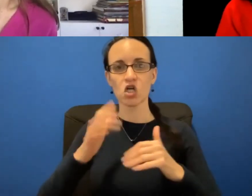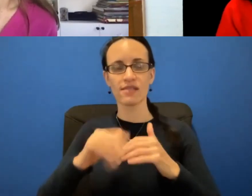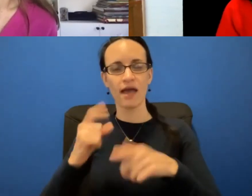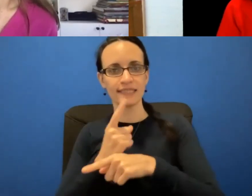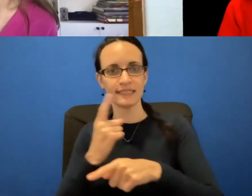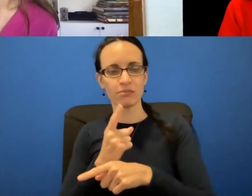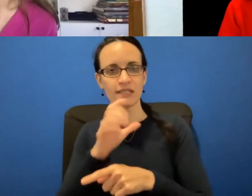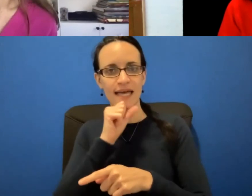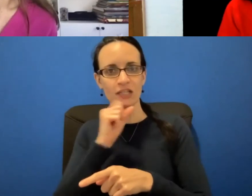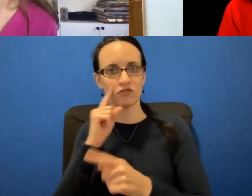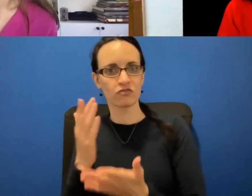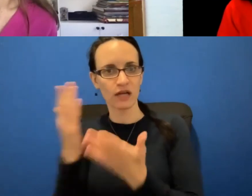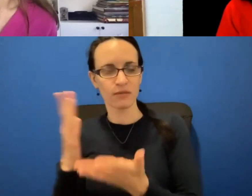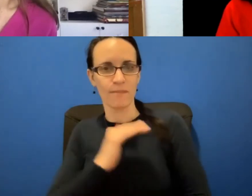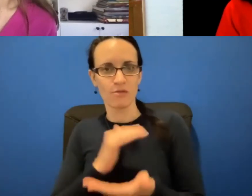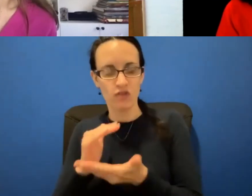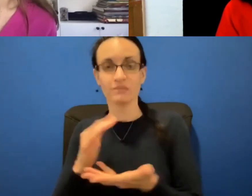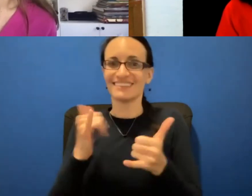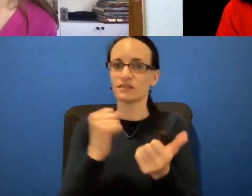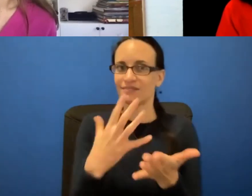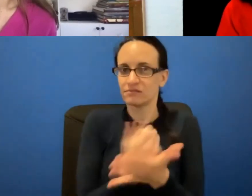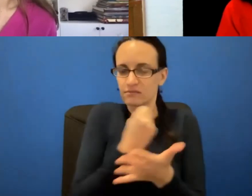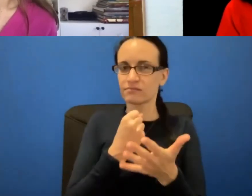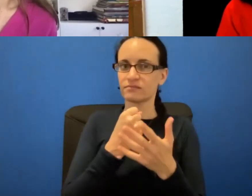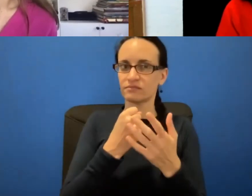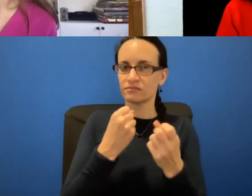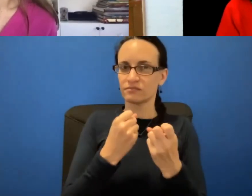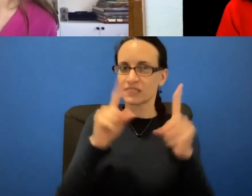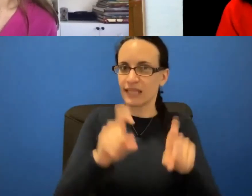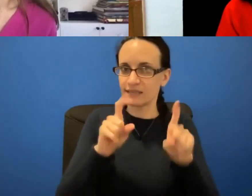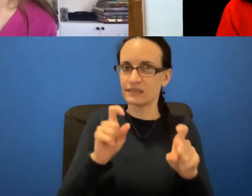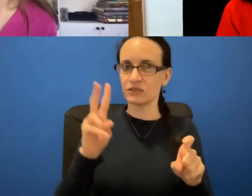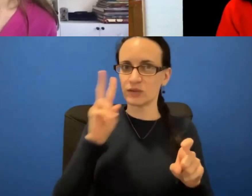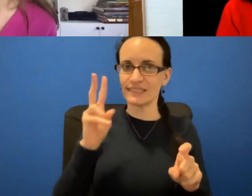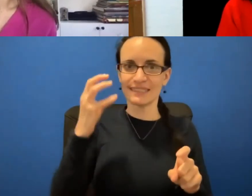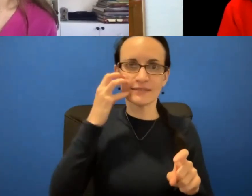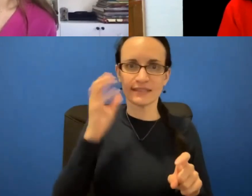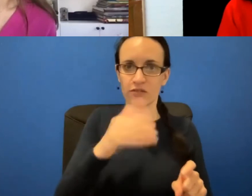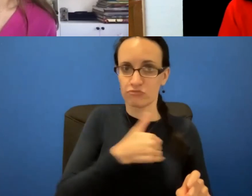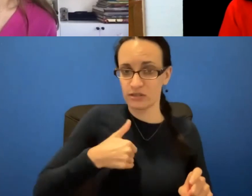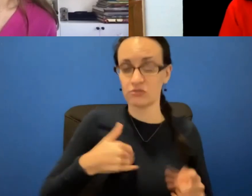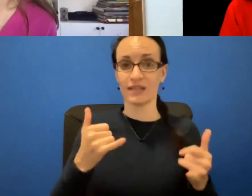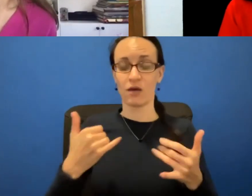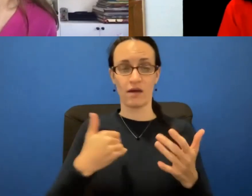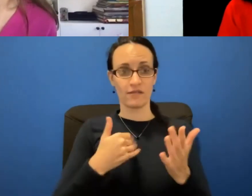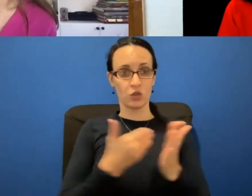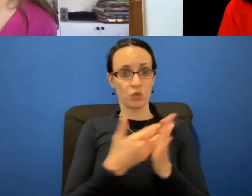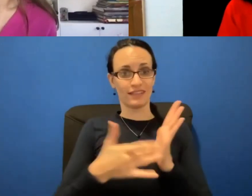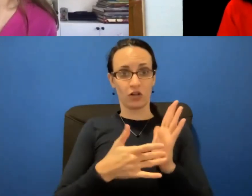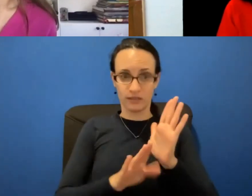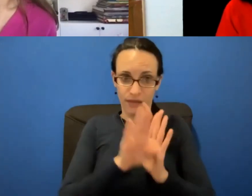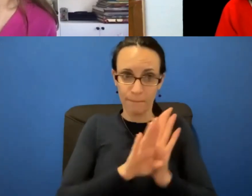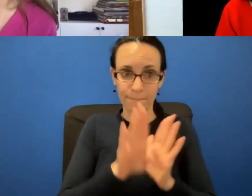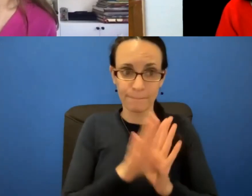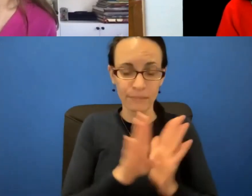to determine if they have dense breast tissue. So ultrasound is now being developed to not only find cancers hidden in